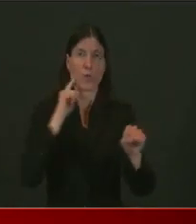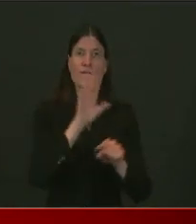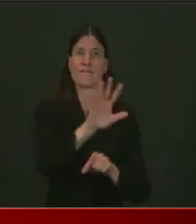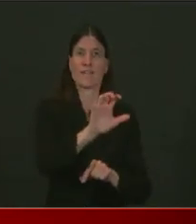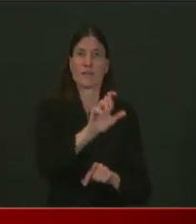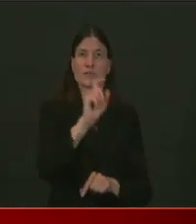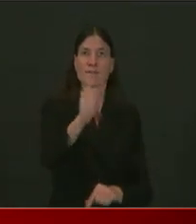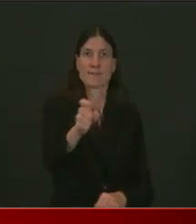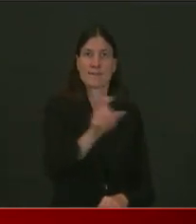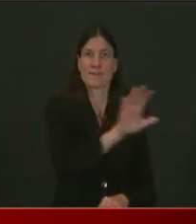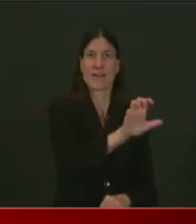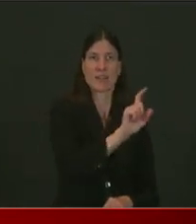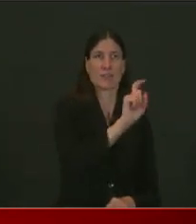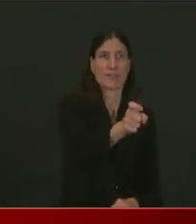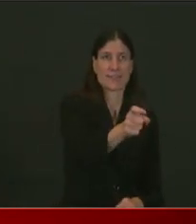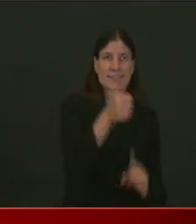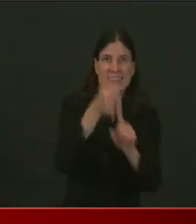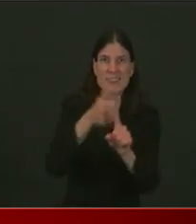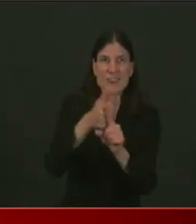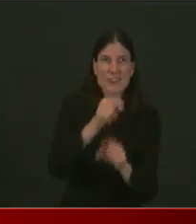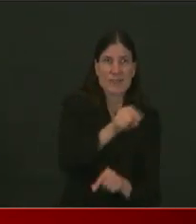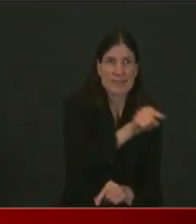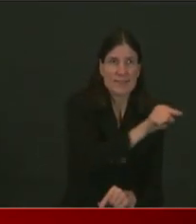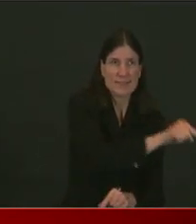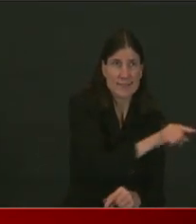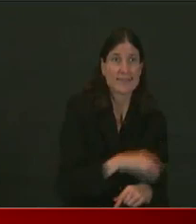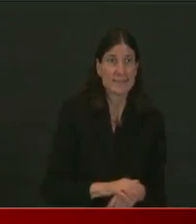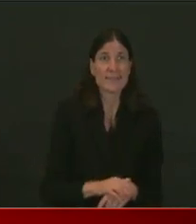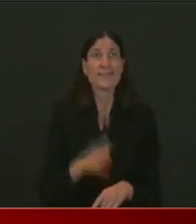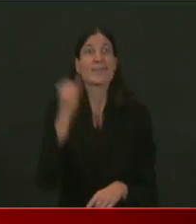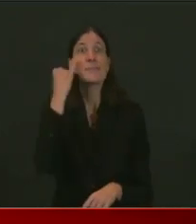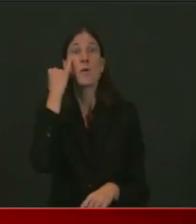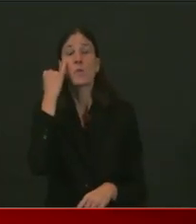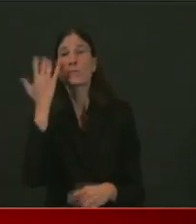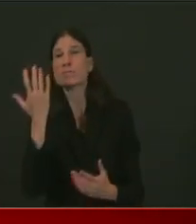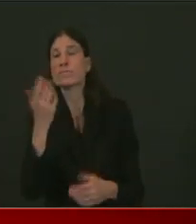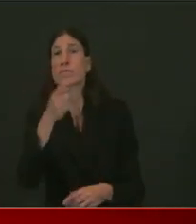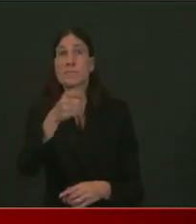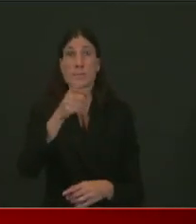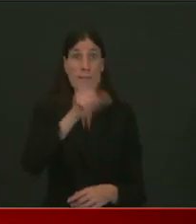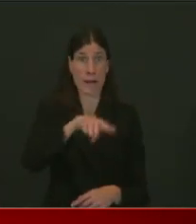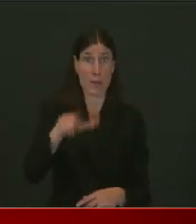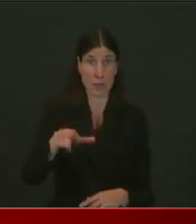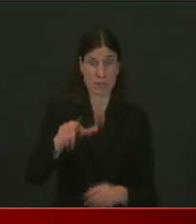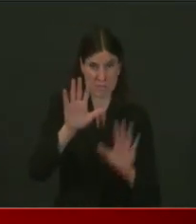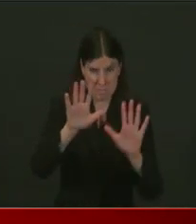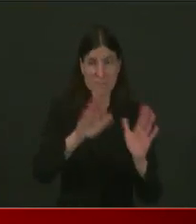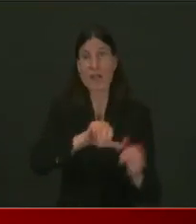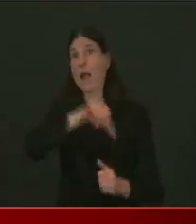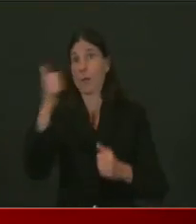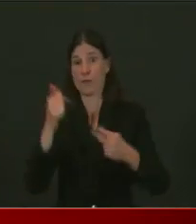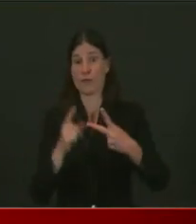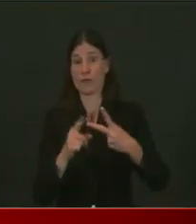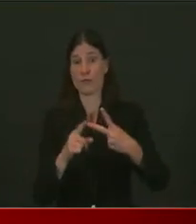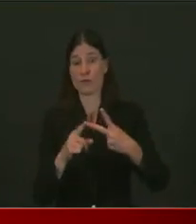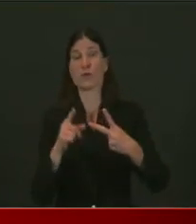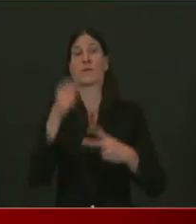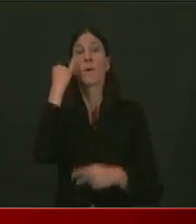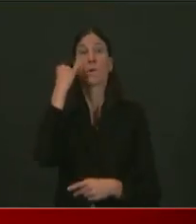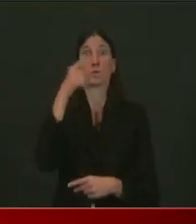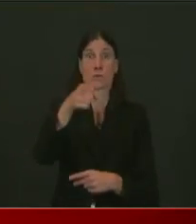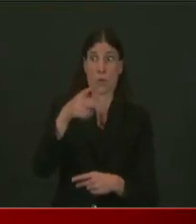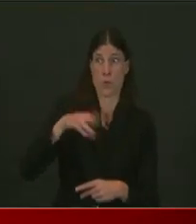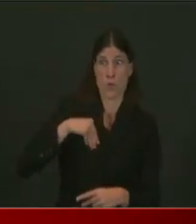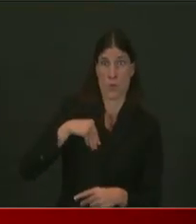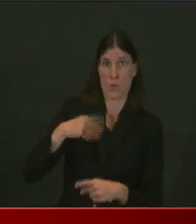move in upgrades like minor renovations and repairs. Again, this is part of the initiative I announced weeks